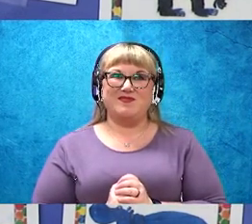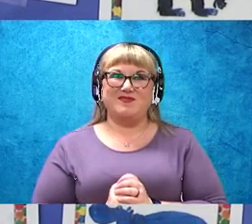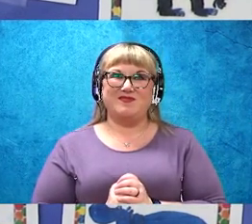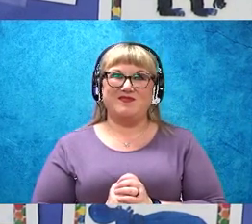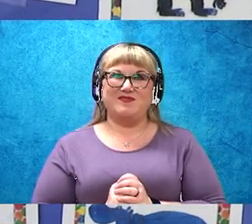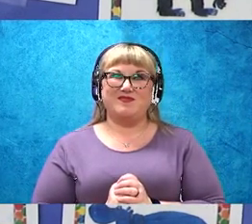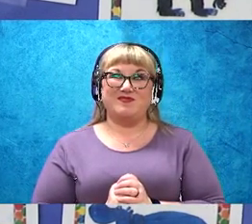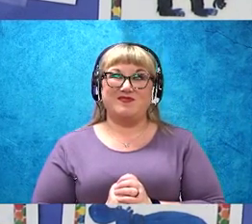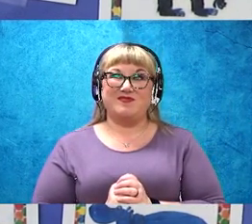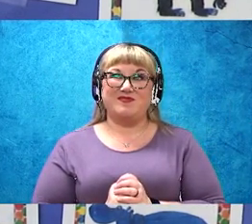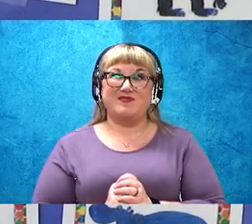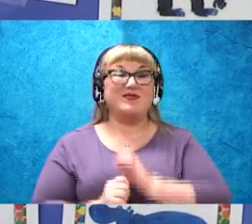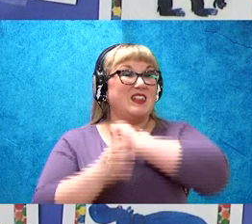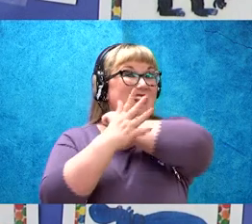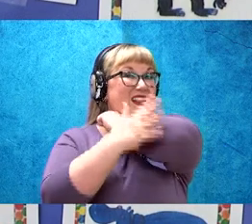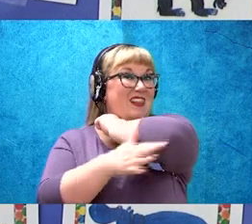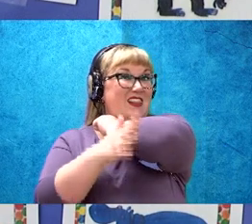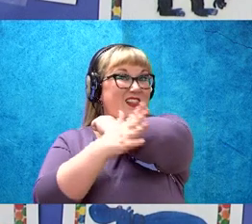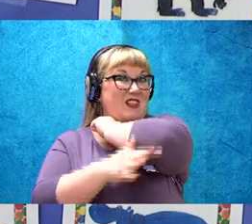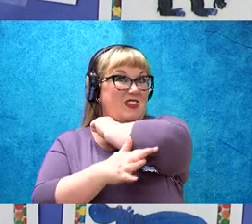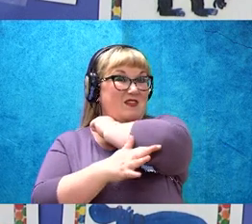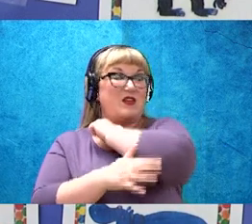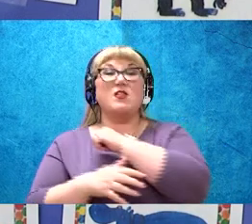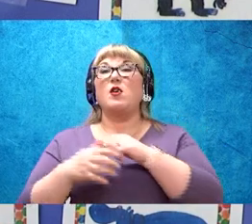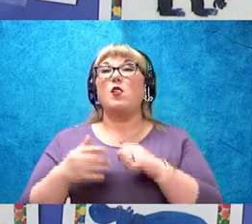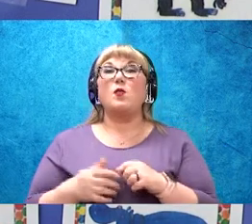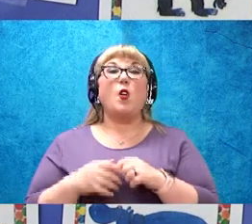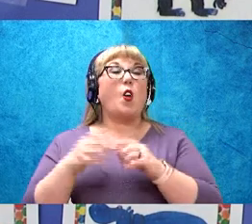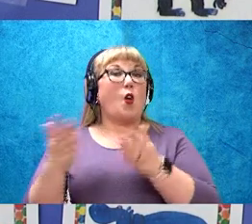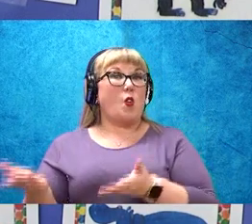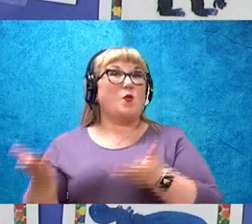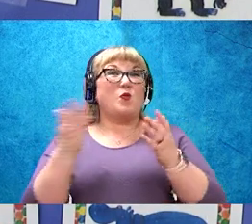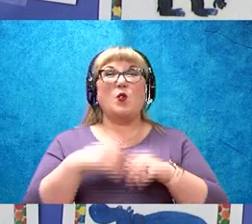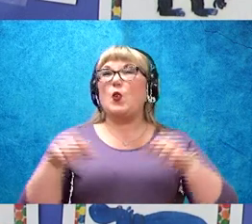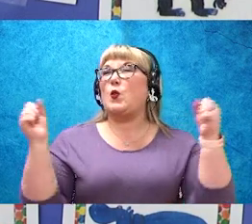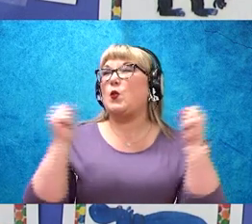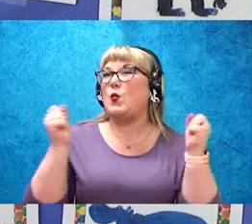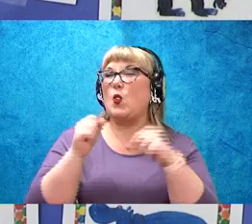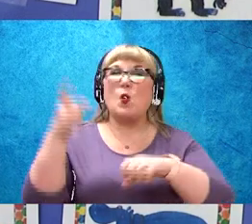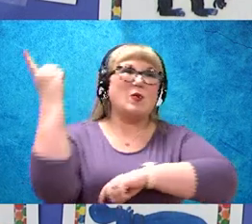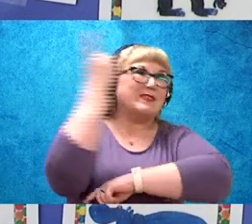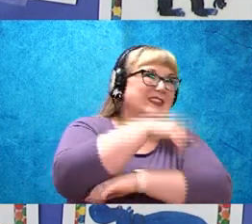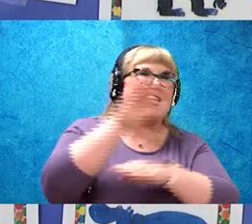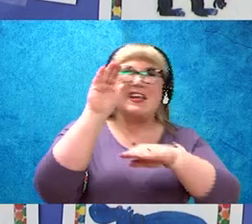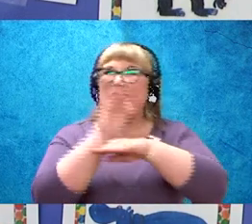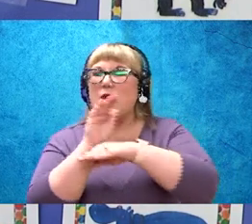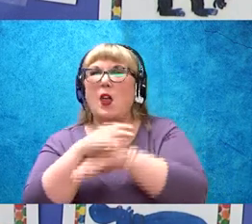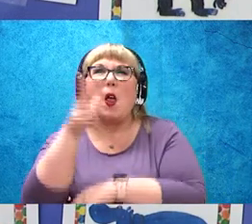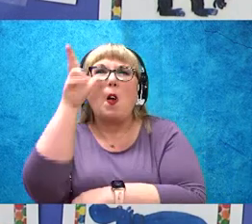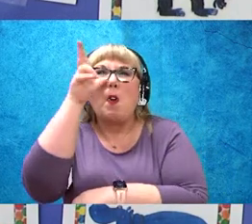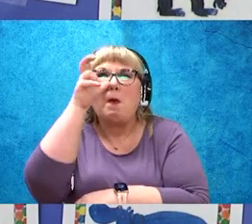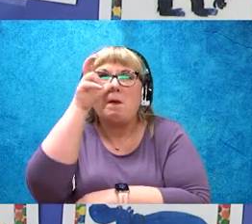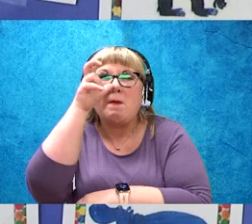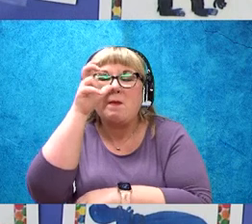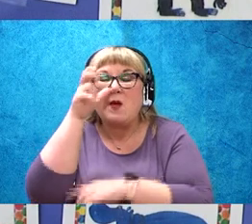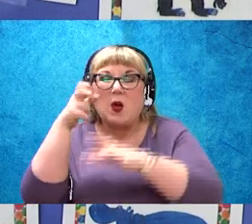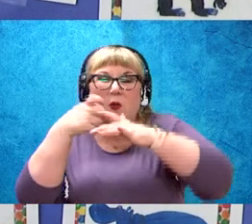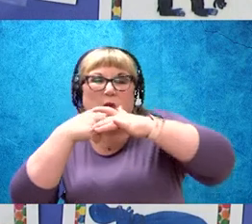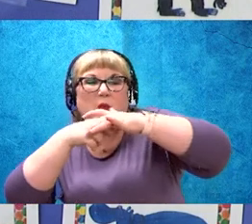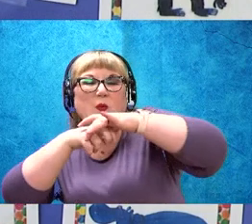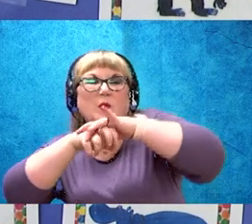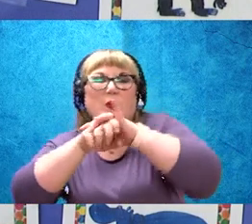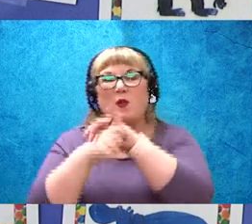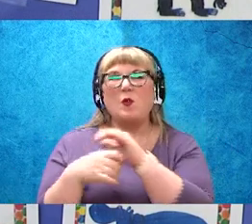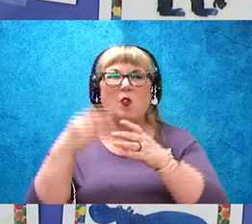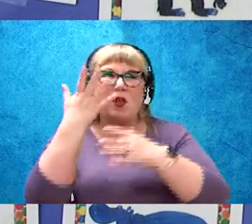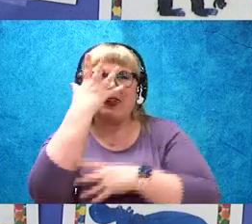Autumn brings chilly days and nights. Bugs crawl under the tree barks where they will sleep through the cold